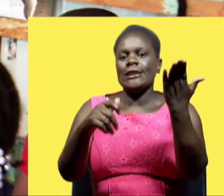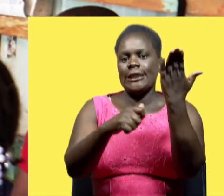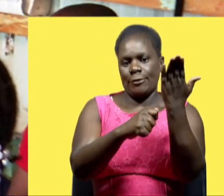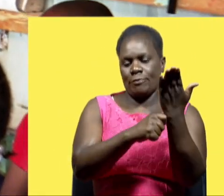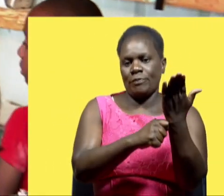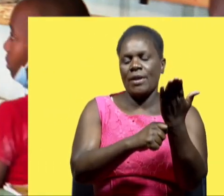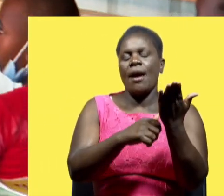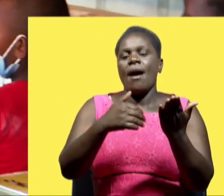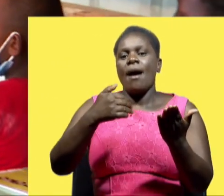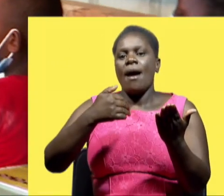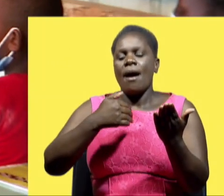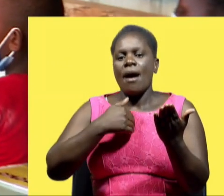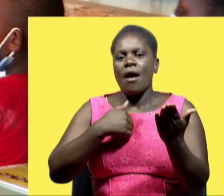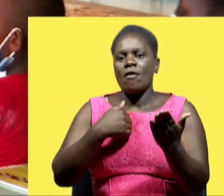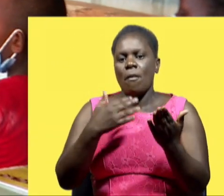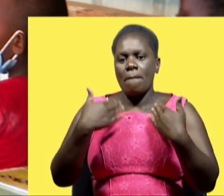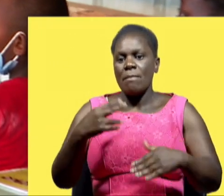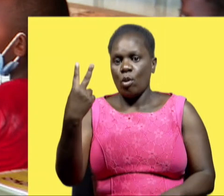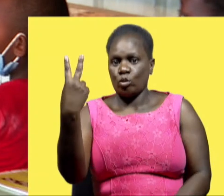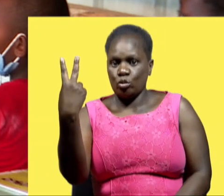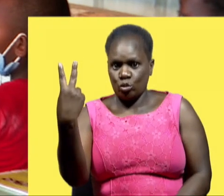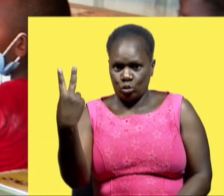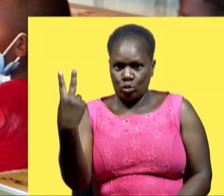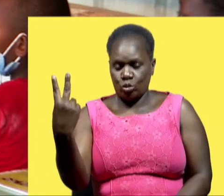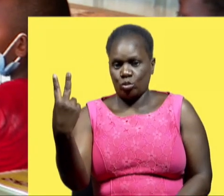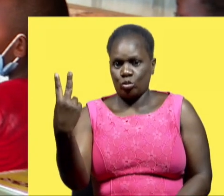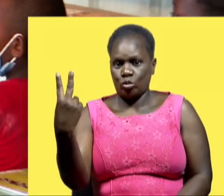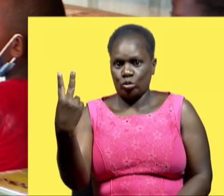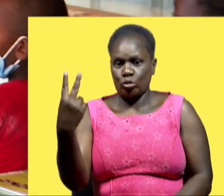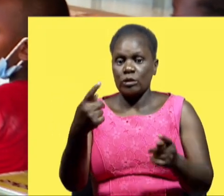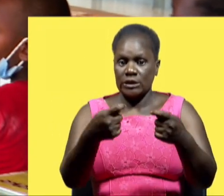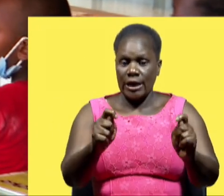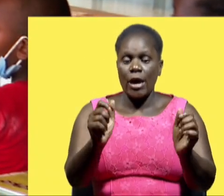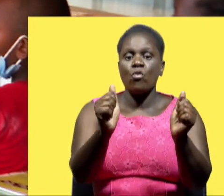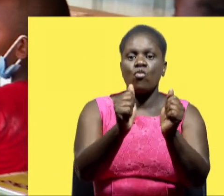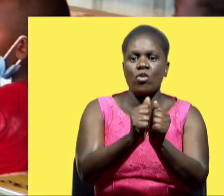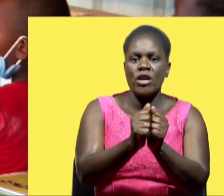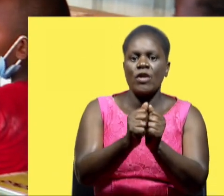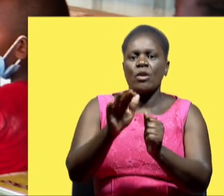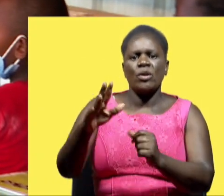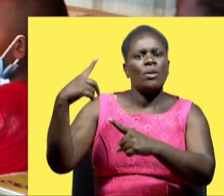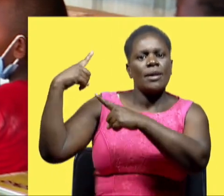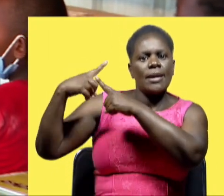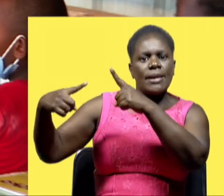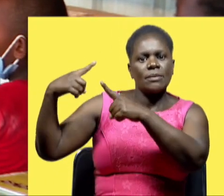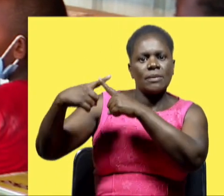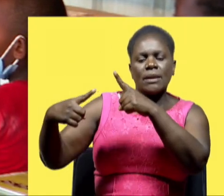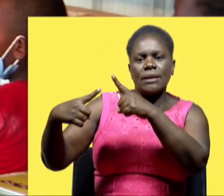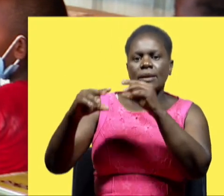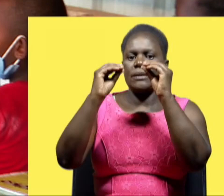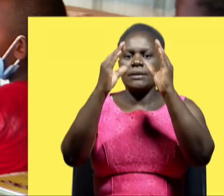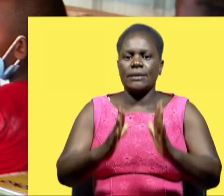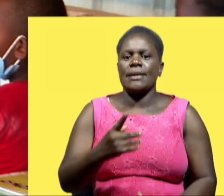we will have two people that we are going to test on so that you can experience what